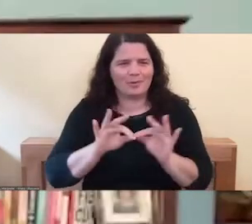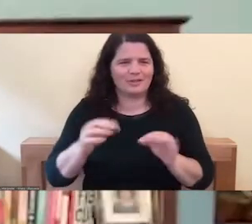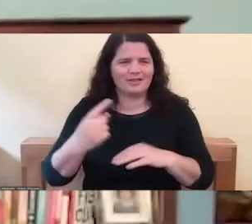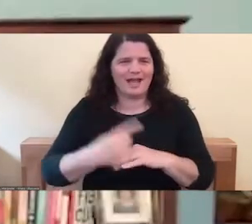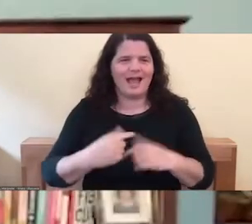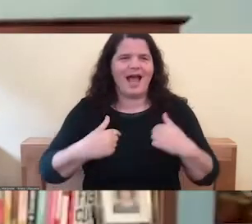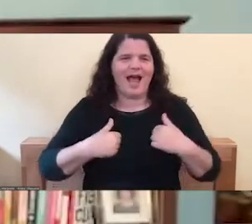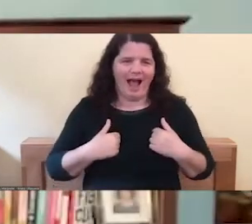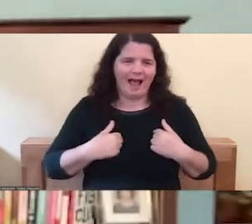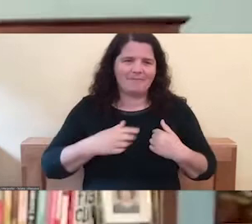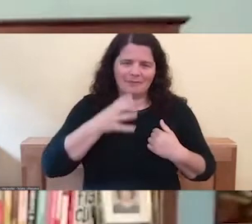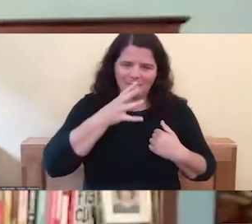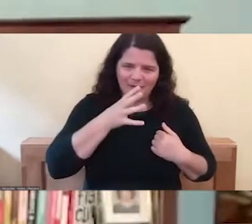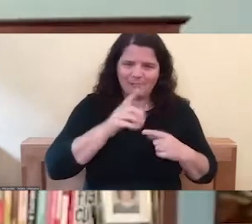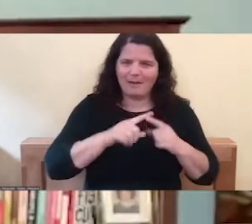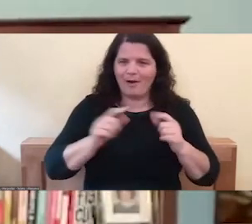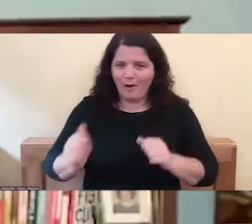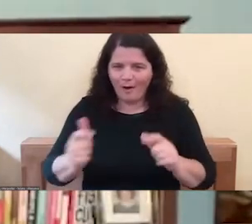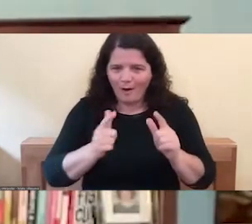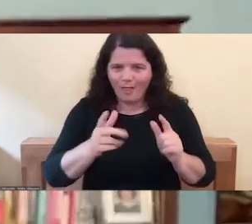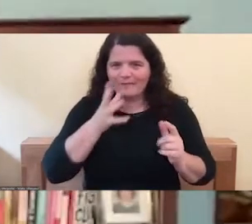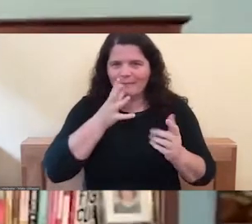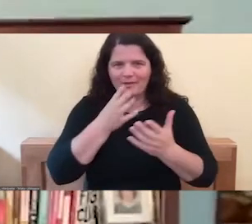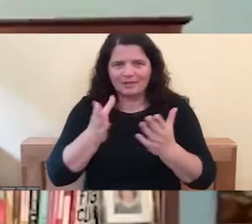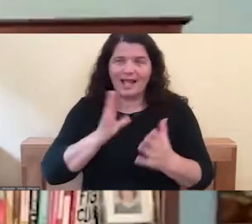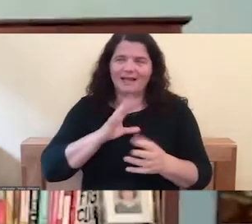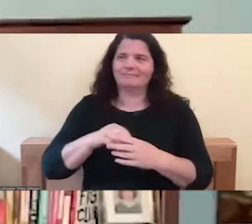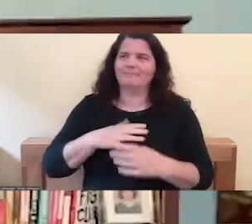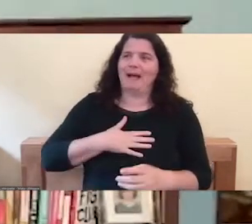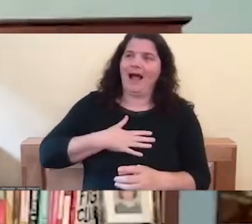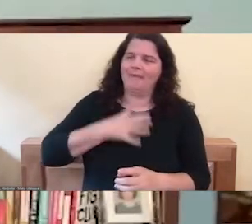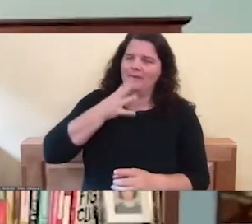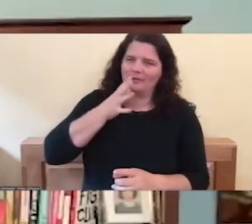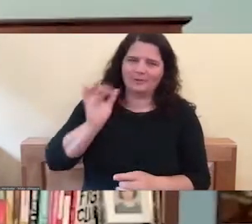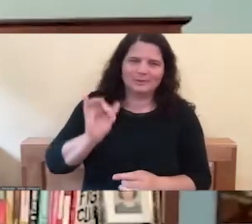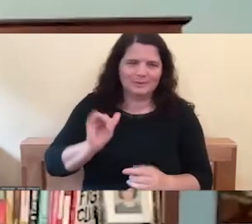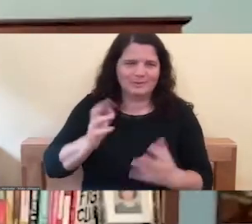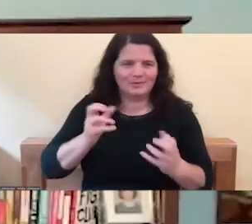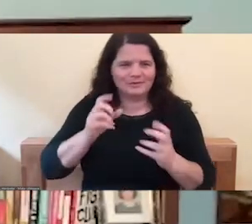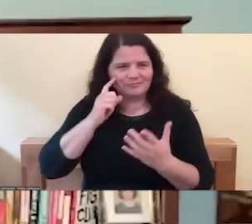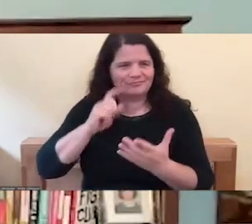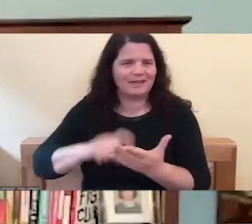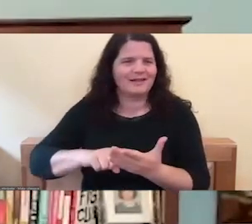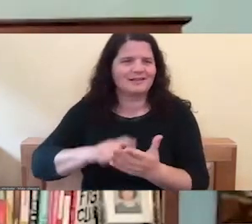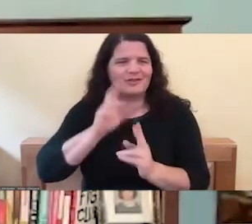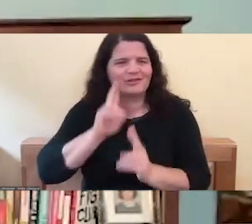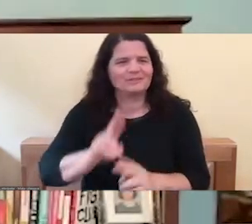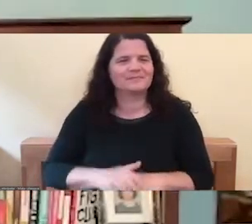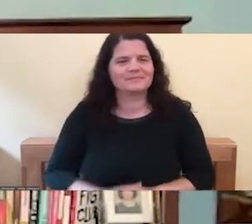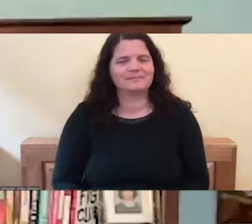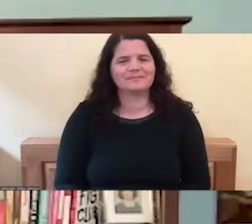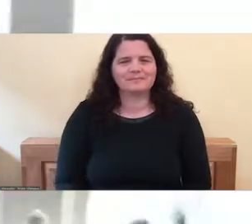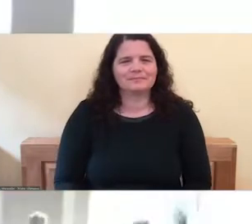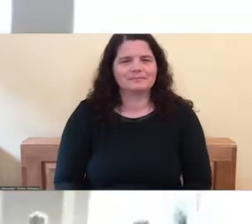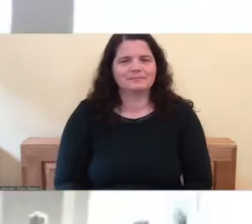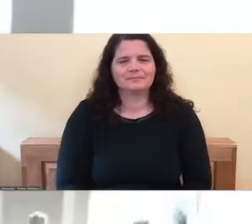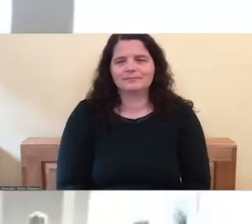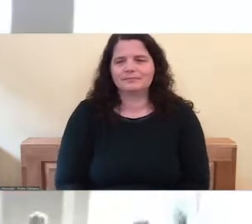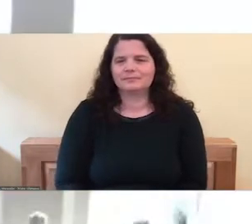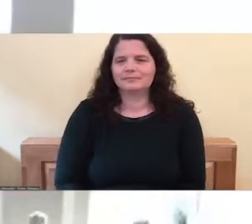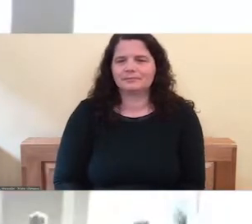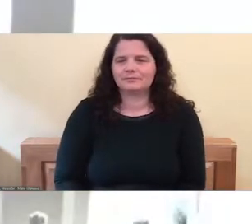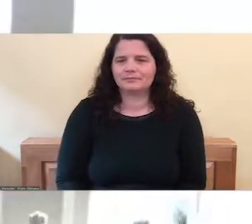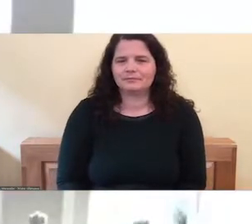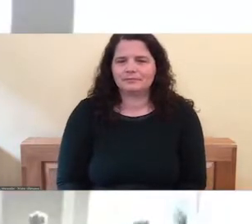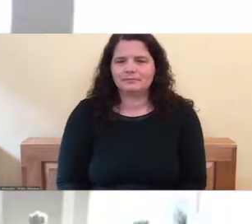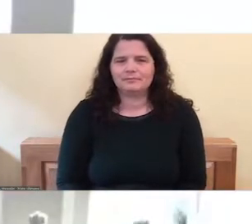but to all the mothers out there, including my mother, it's really wonderful to be here. Yeah. Yeah. You know, so